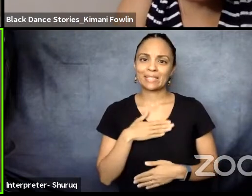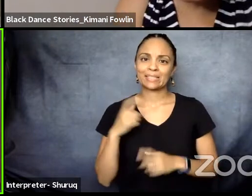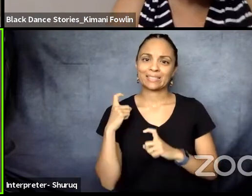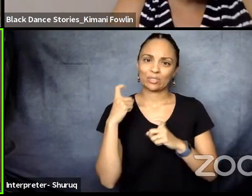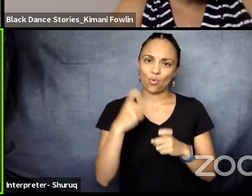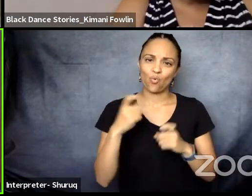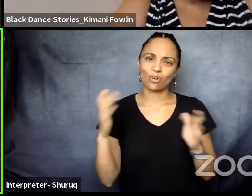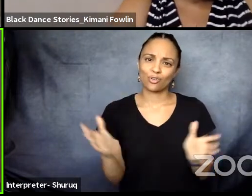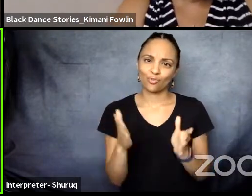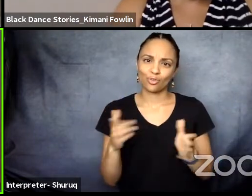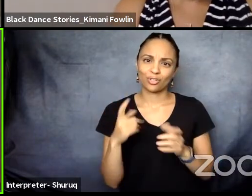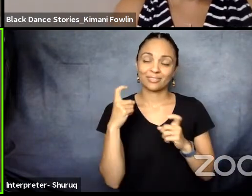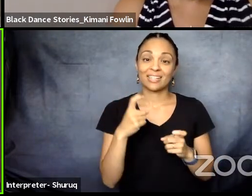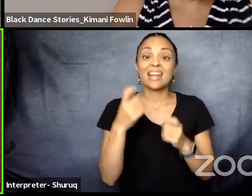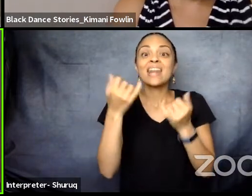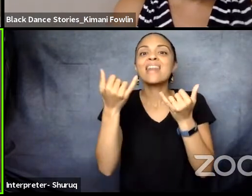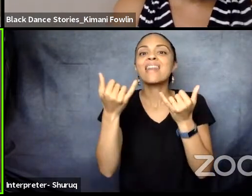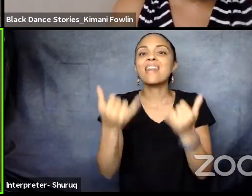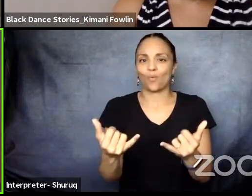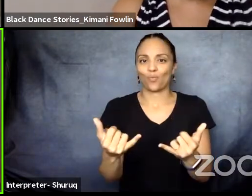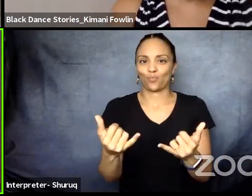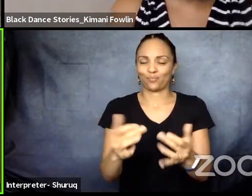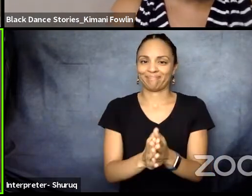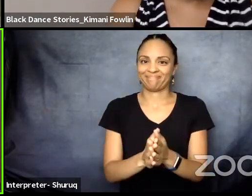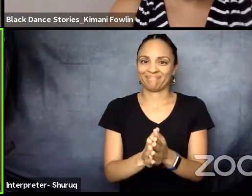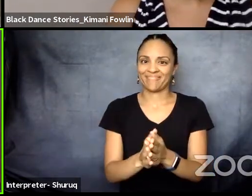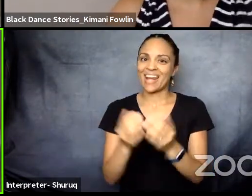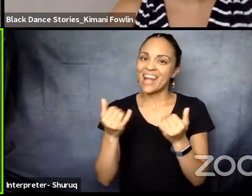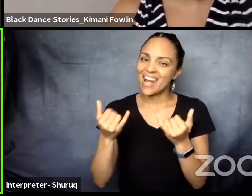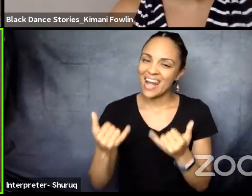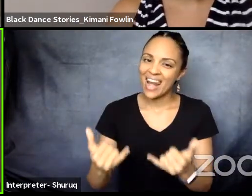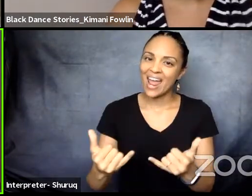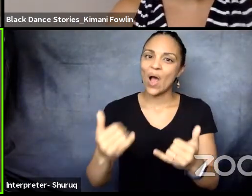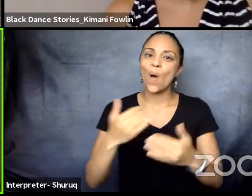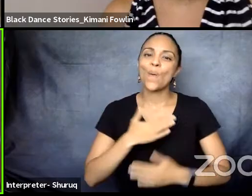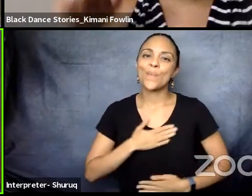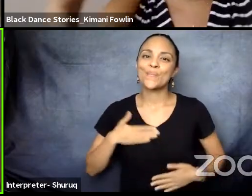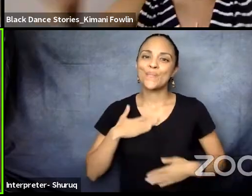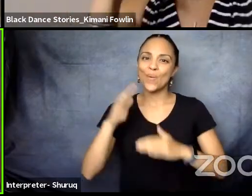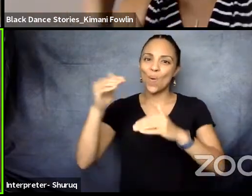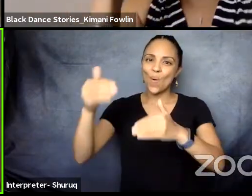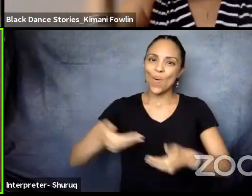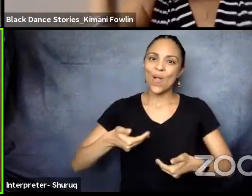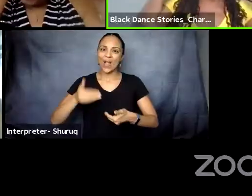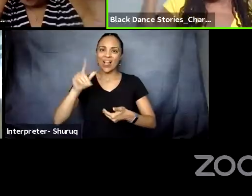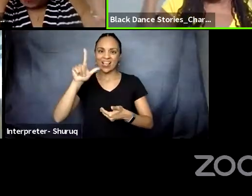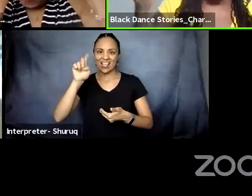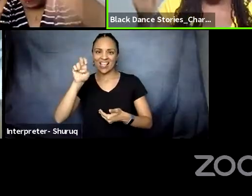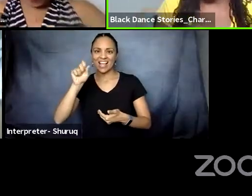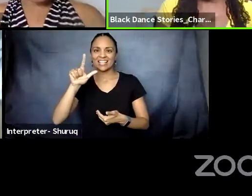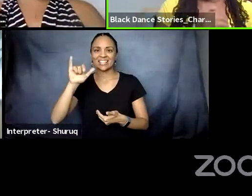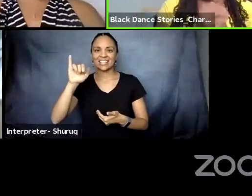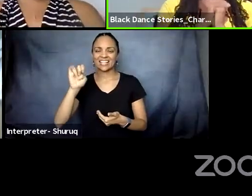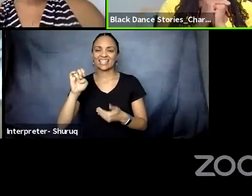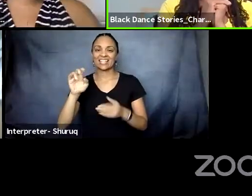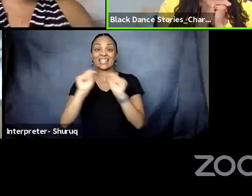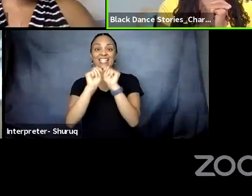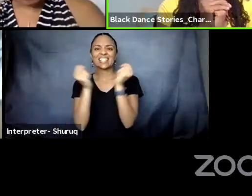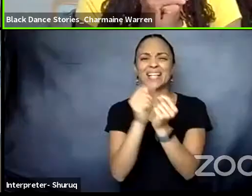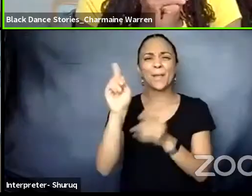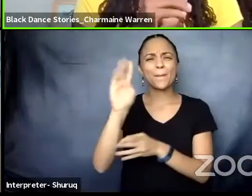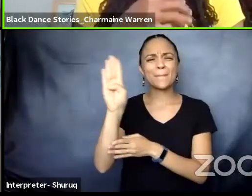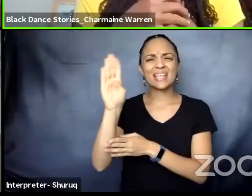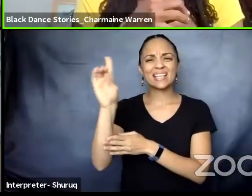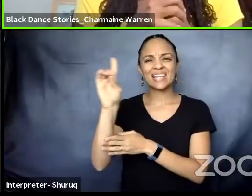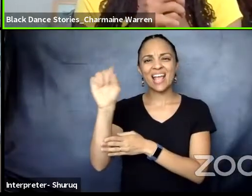is when we bring Leslie in. Thank y'all. Team BDS. Love you, love you, love you.